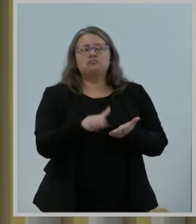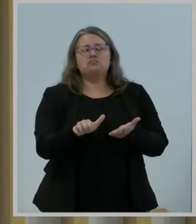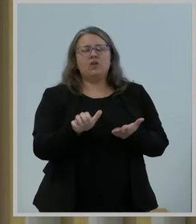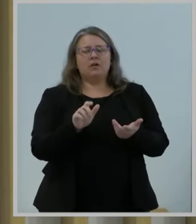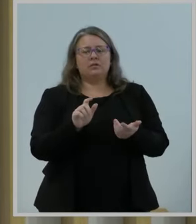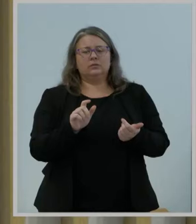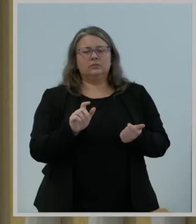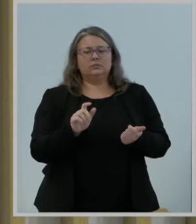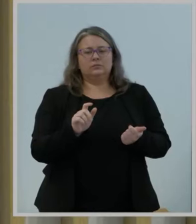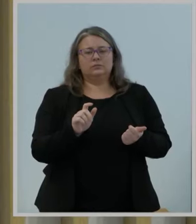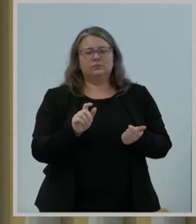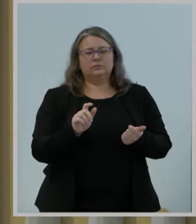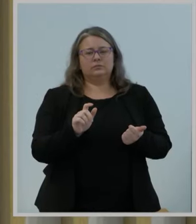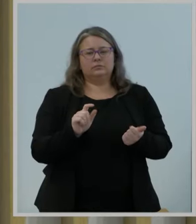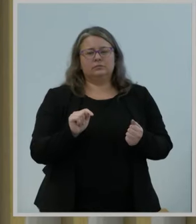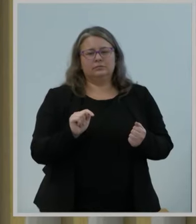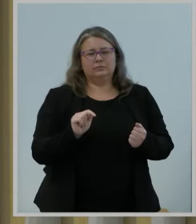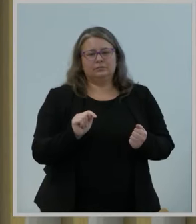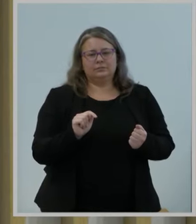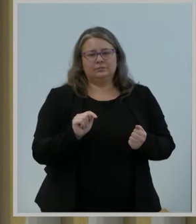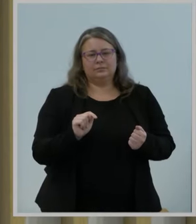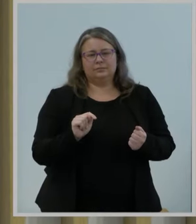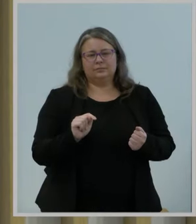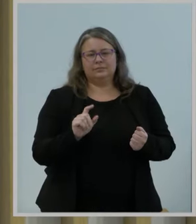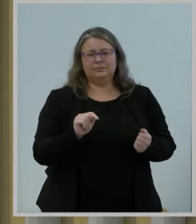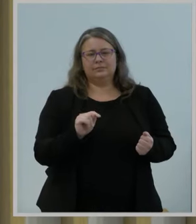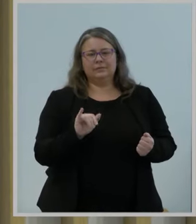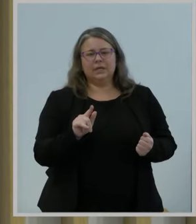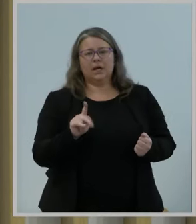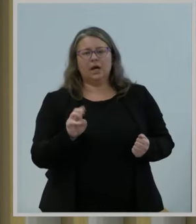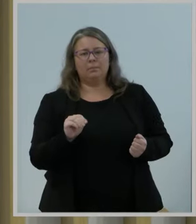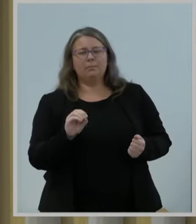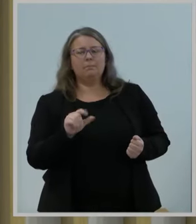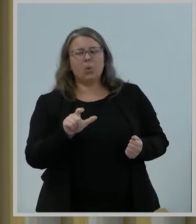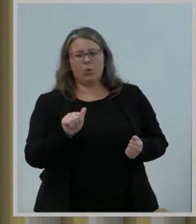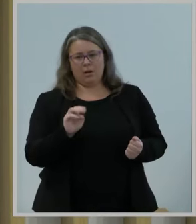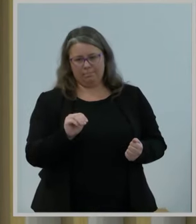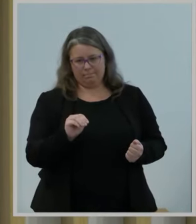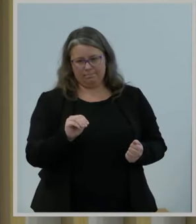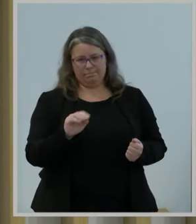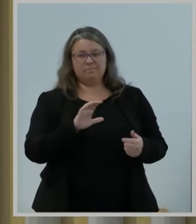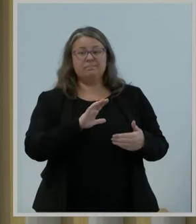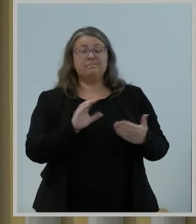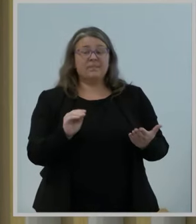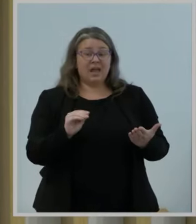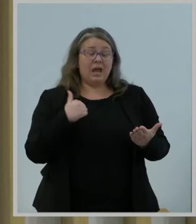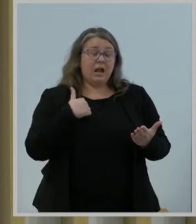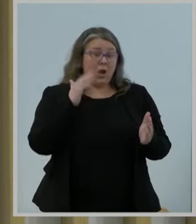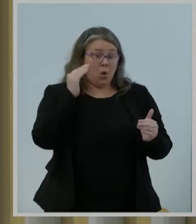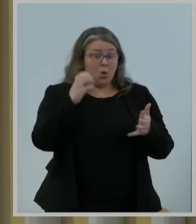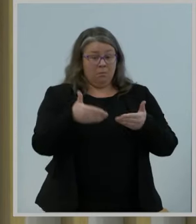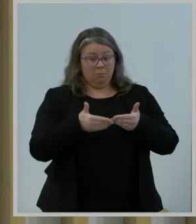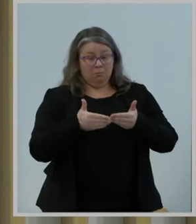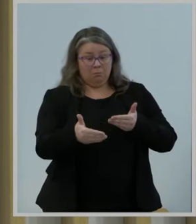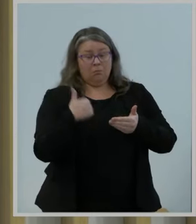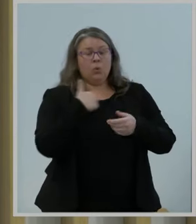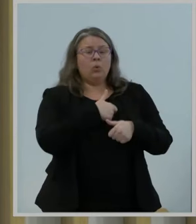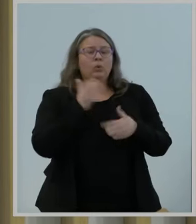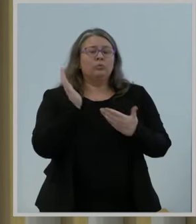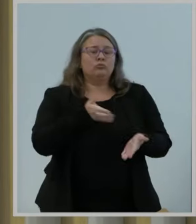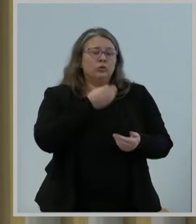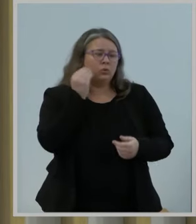And I hope in days to come, we can find ways to do it, to bring hostages home, to support peace,